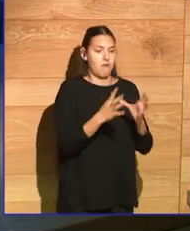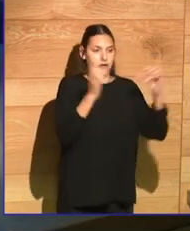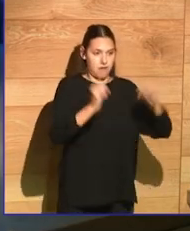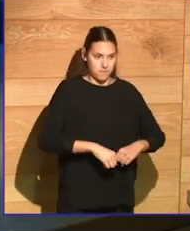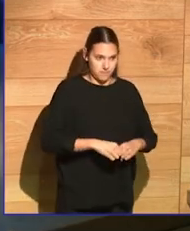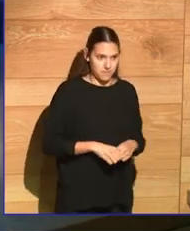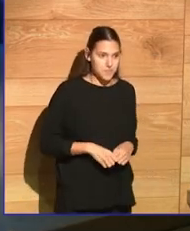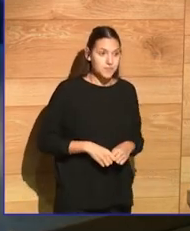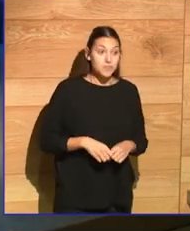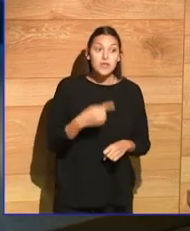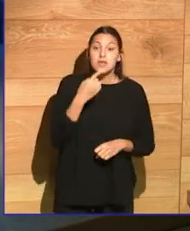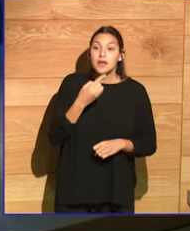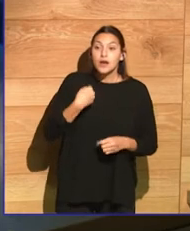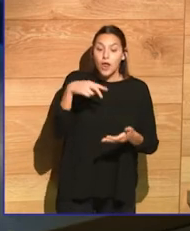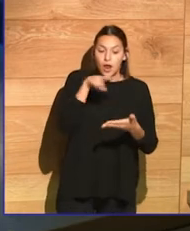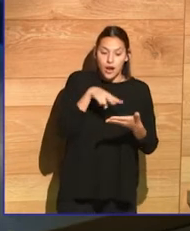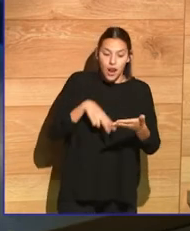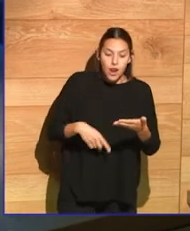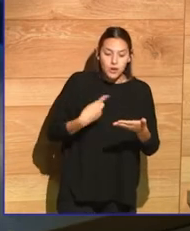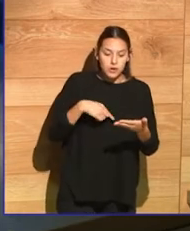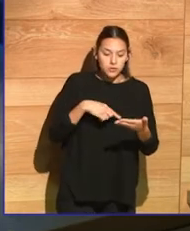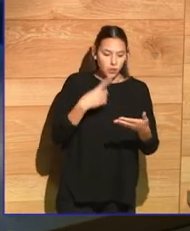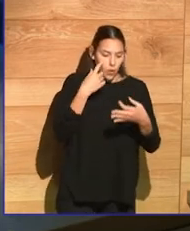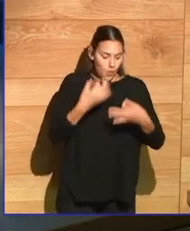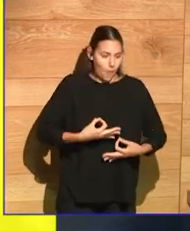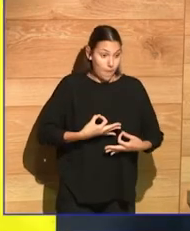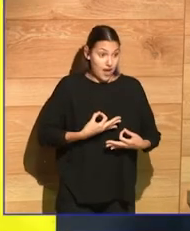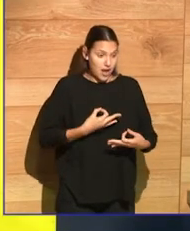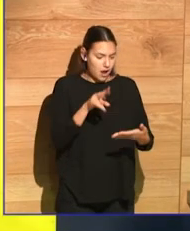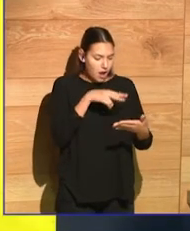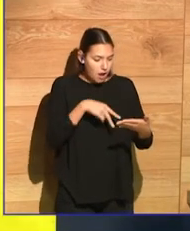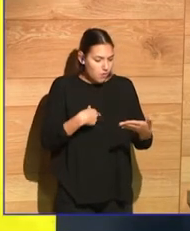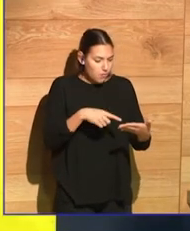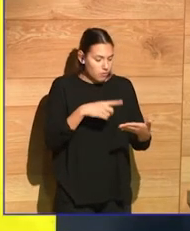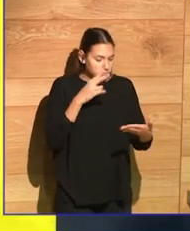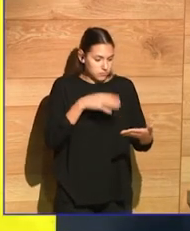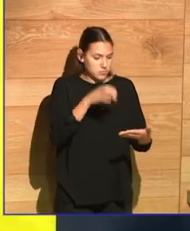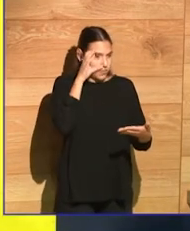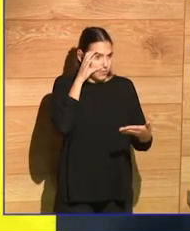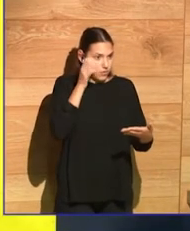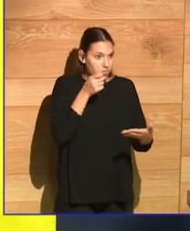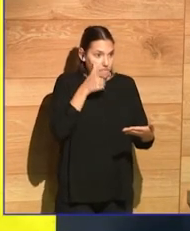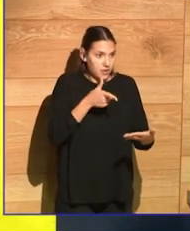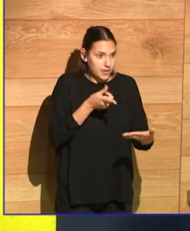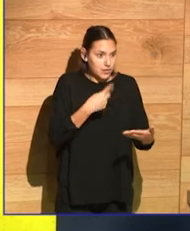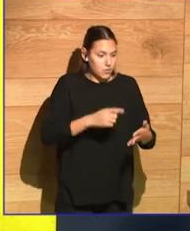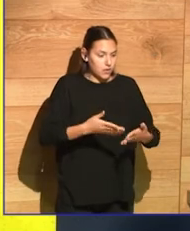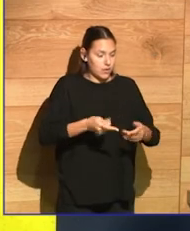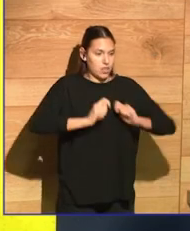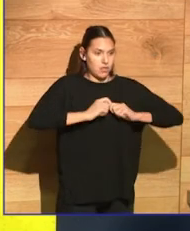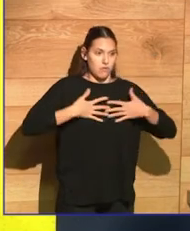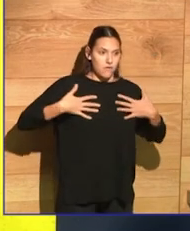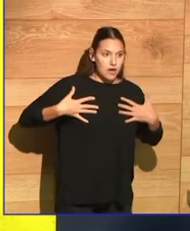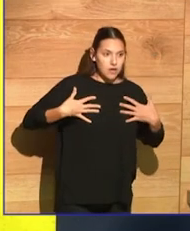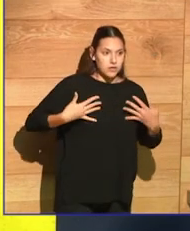And consider this, you say that us readers recognize truth when we read it in a book, and that it really is